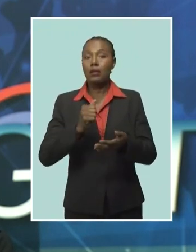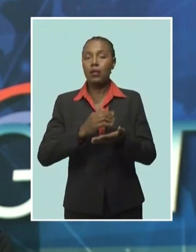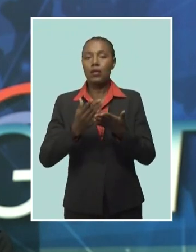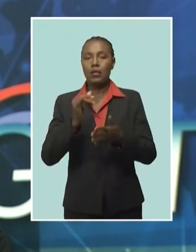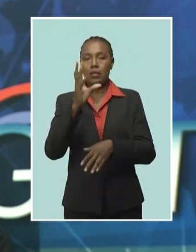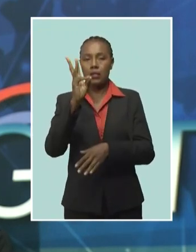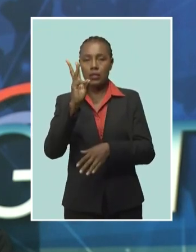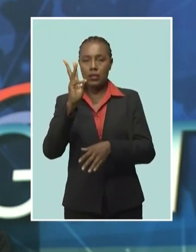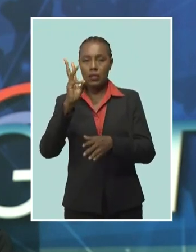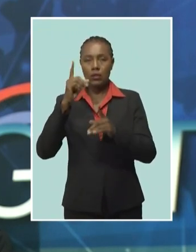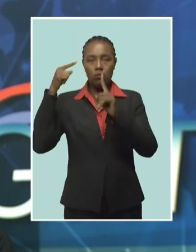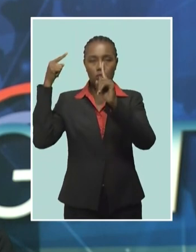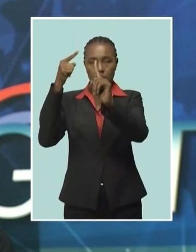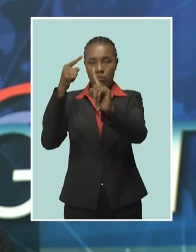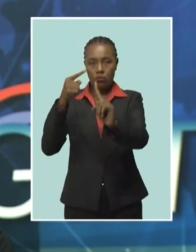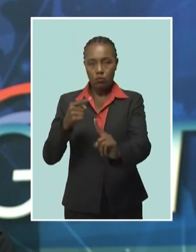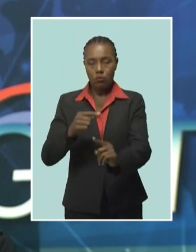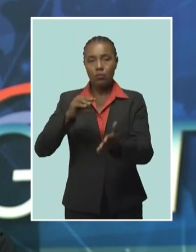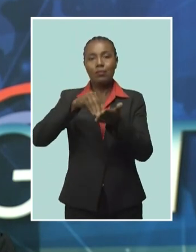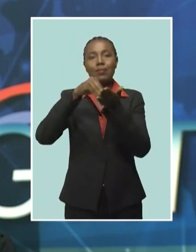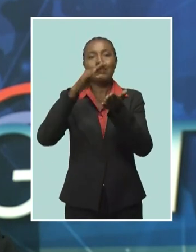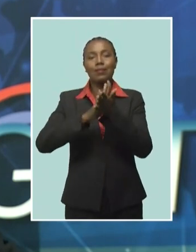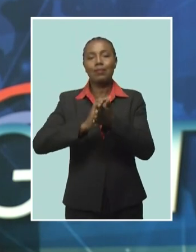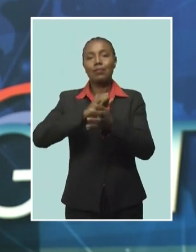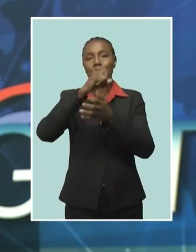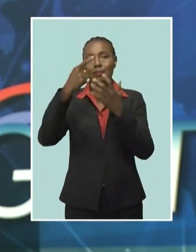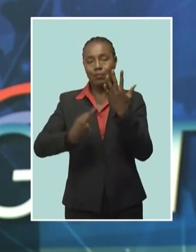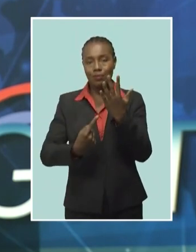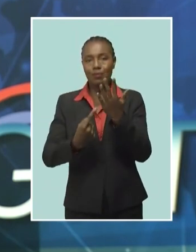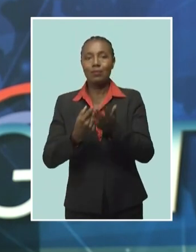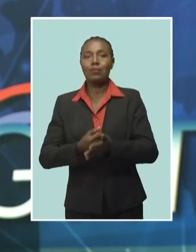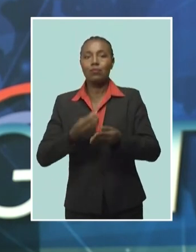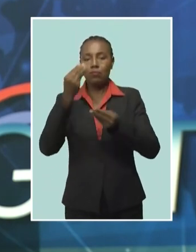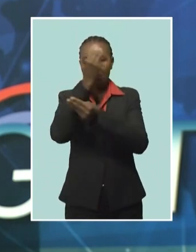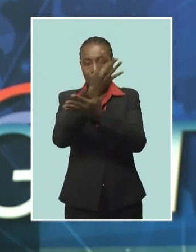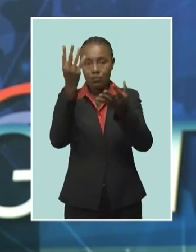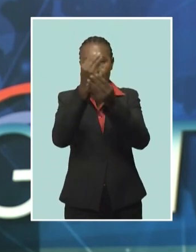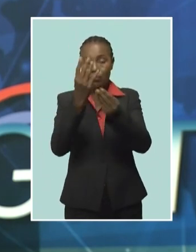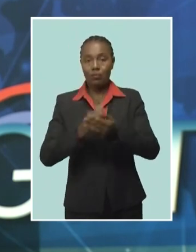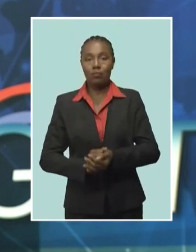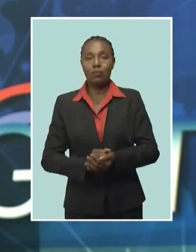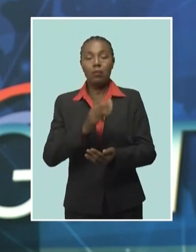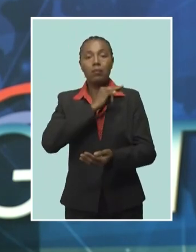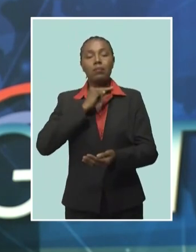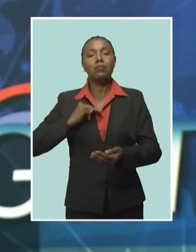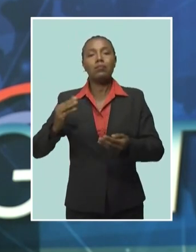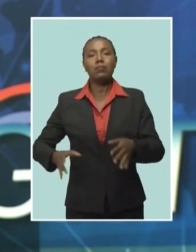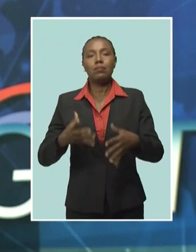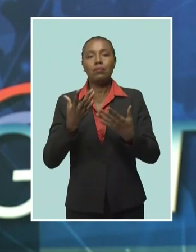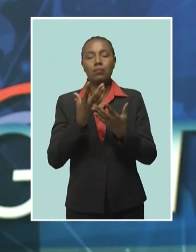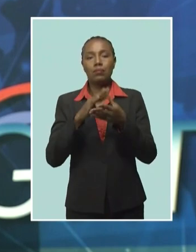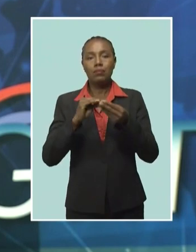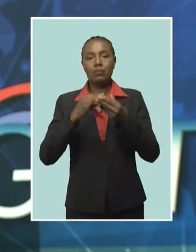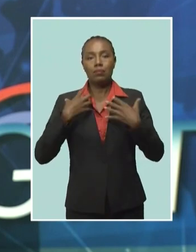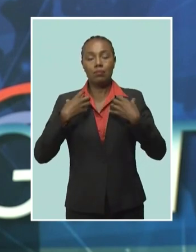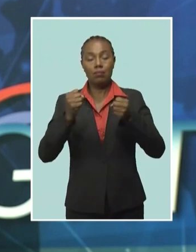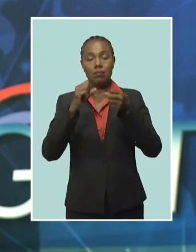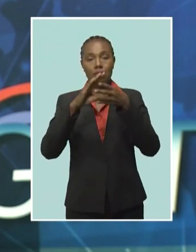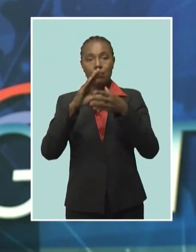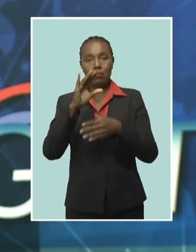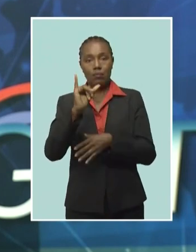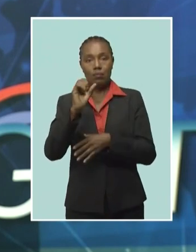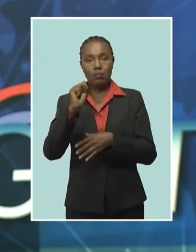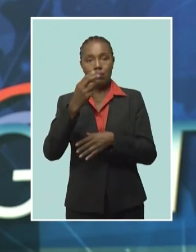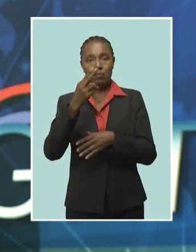six missions contained in the Mission Barbados Declaration. And Minister of State and the Ministry of Health, Davidson Ishmael, says the